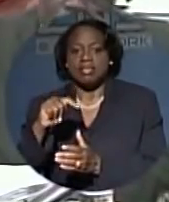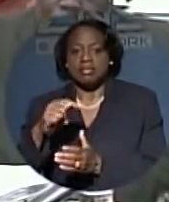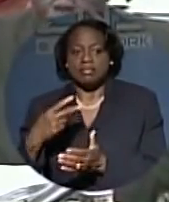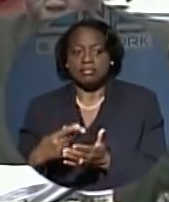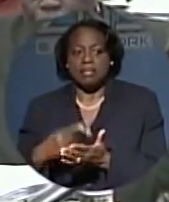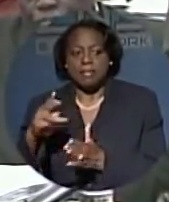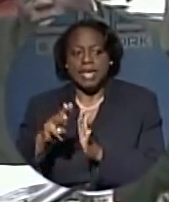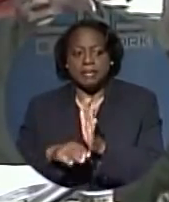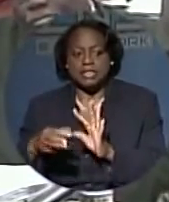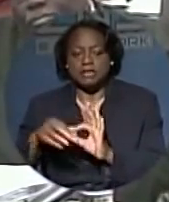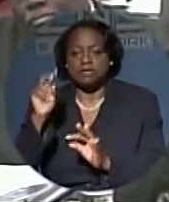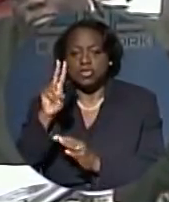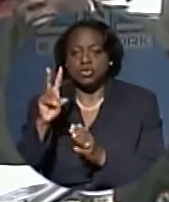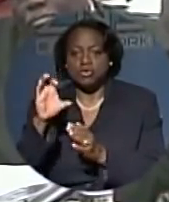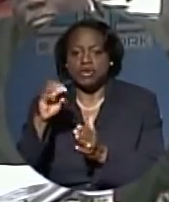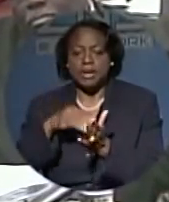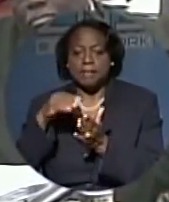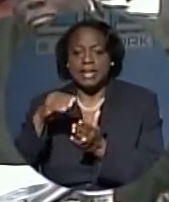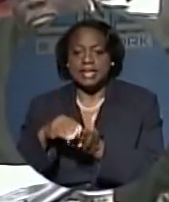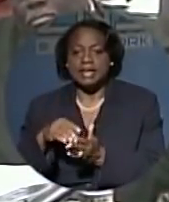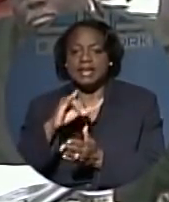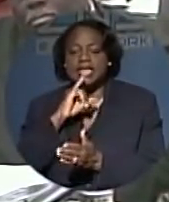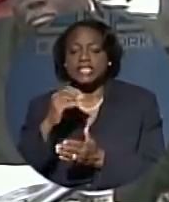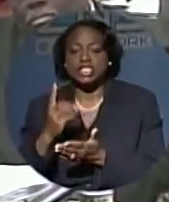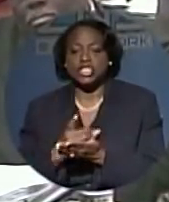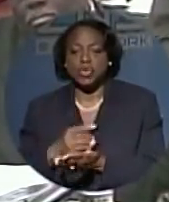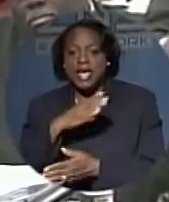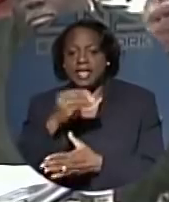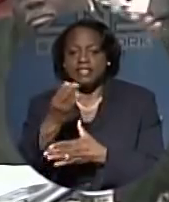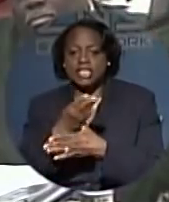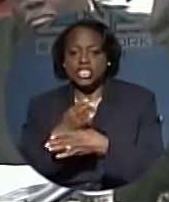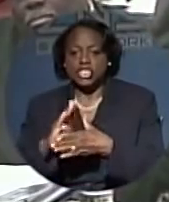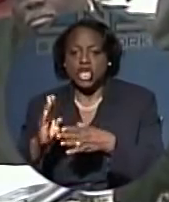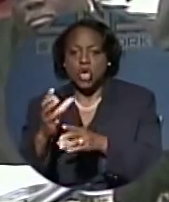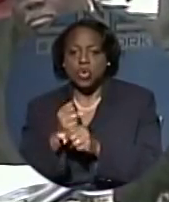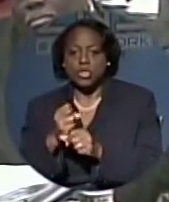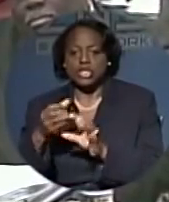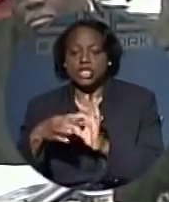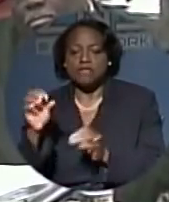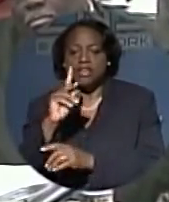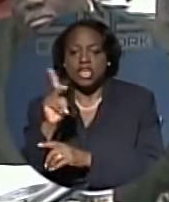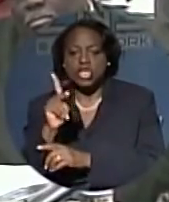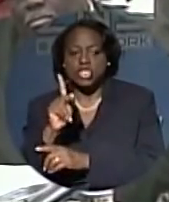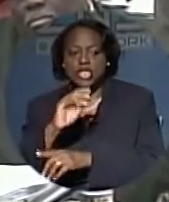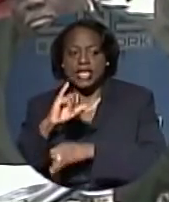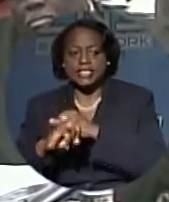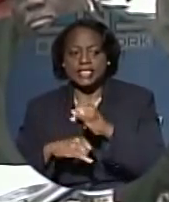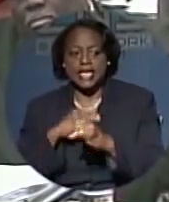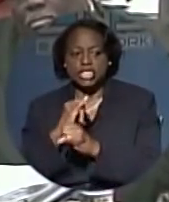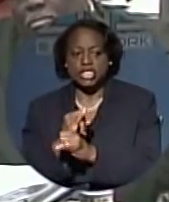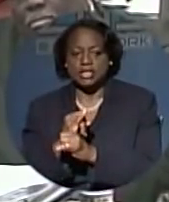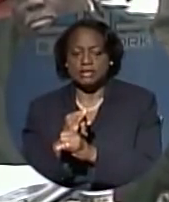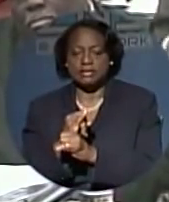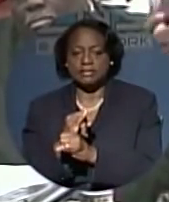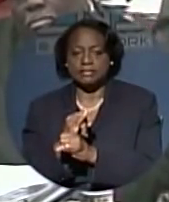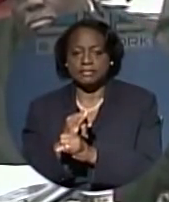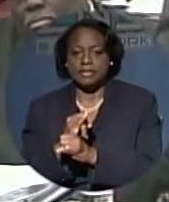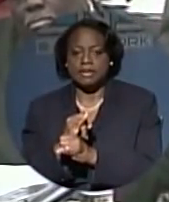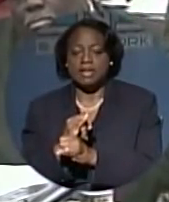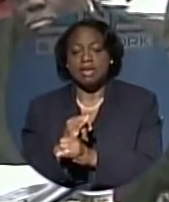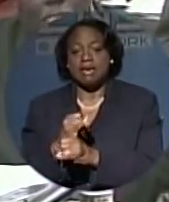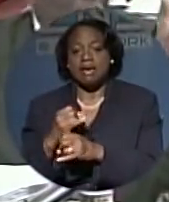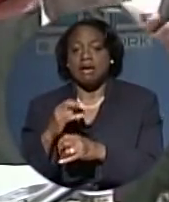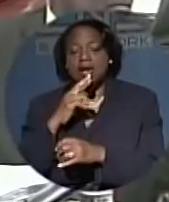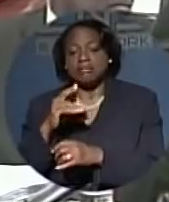a day about is due, and the shareholders of Kirzner International have been either unable